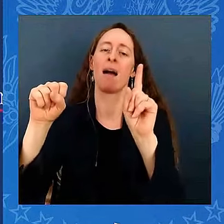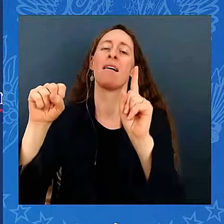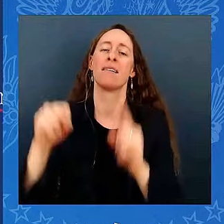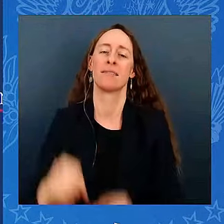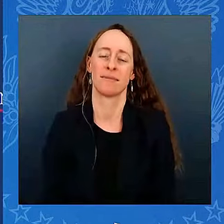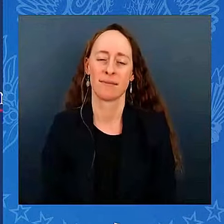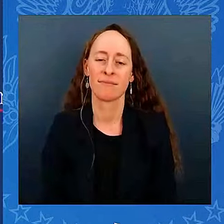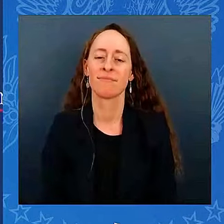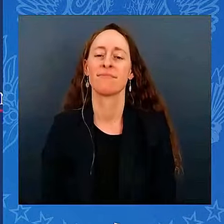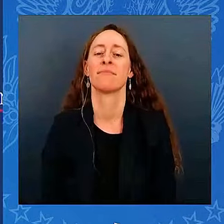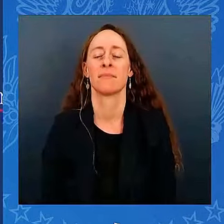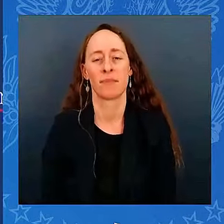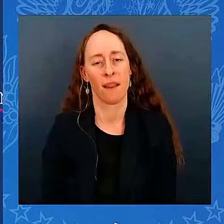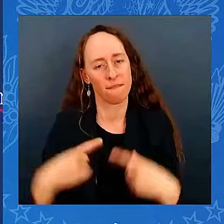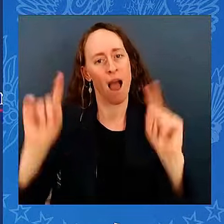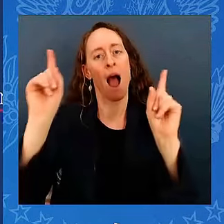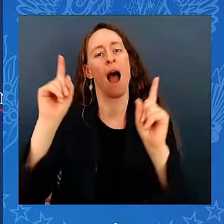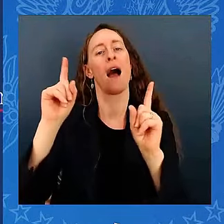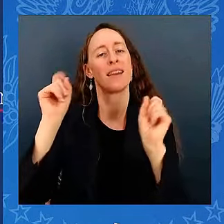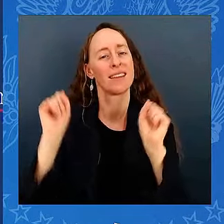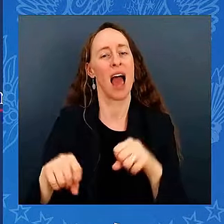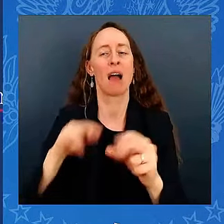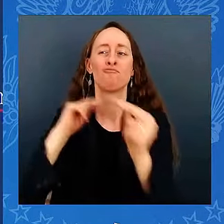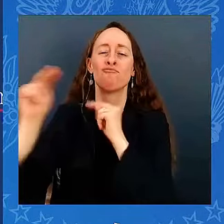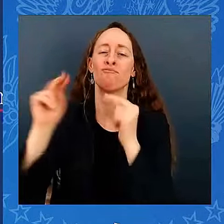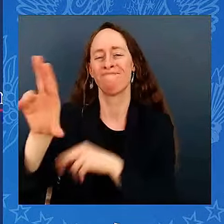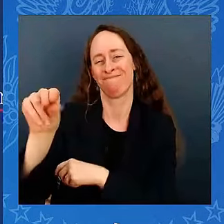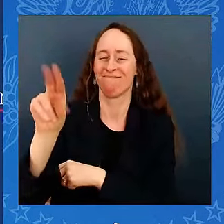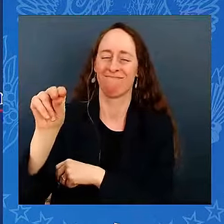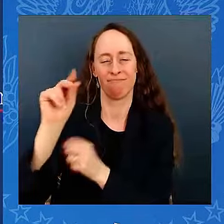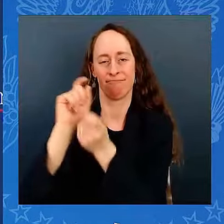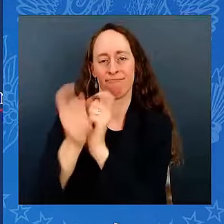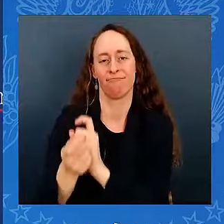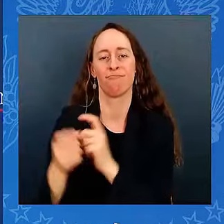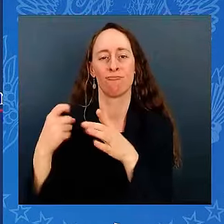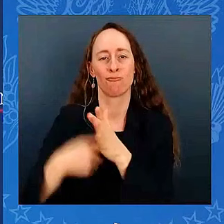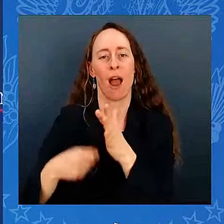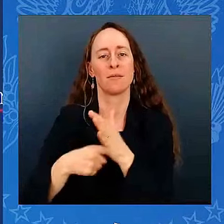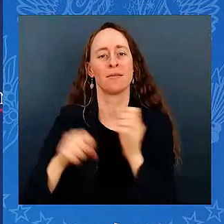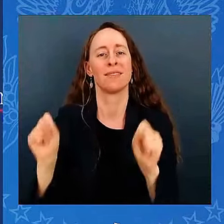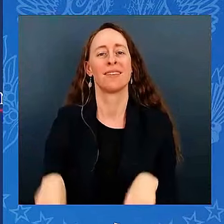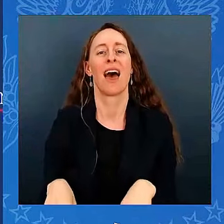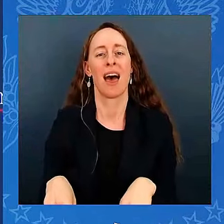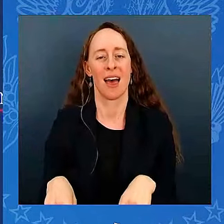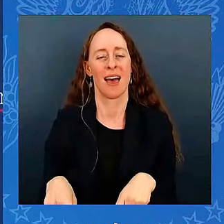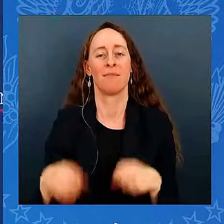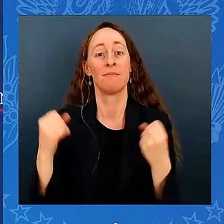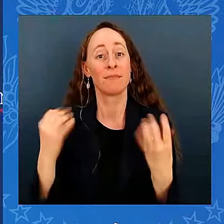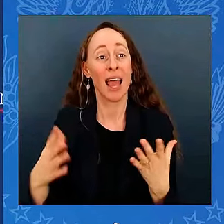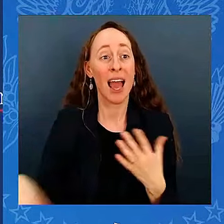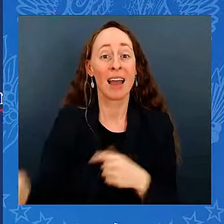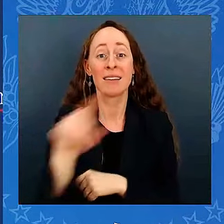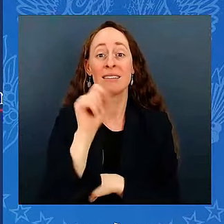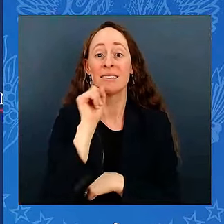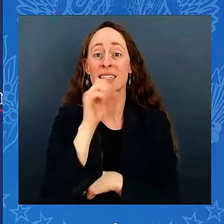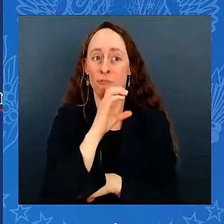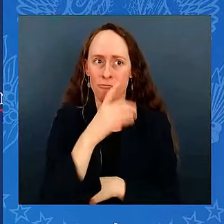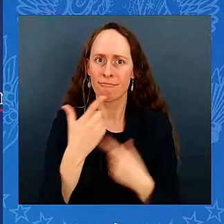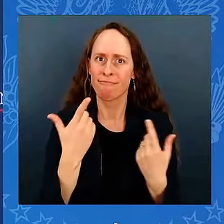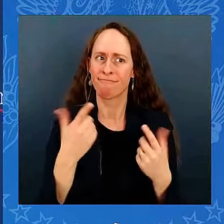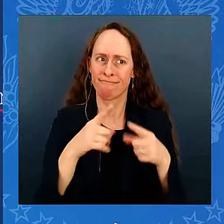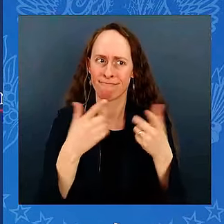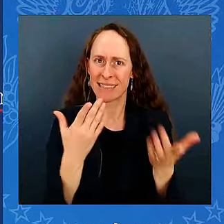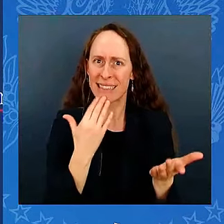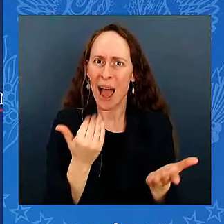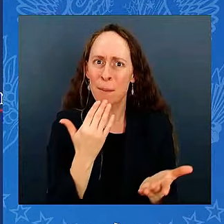prices. And now, many of the seniors have diabetes, as one example. But now, instead of paying up to